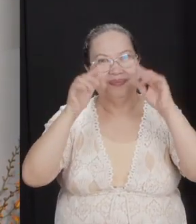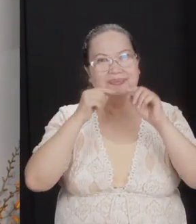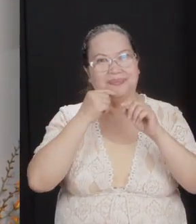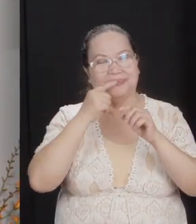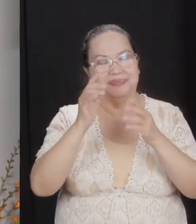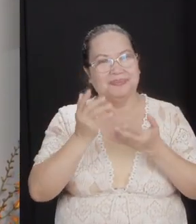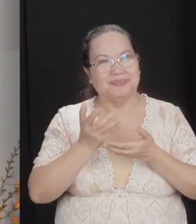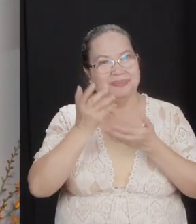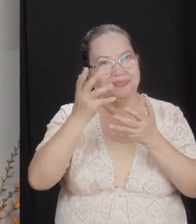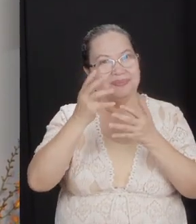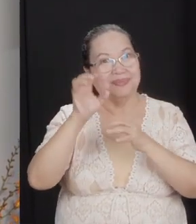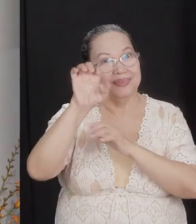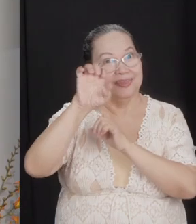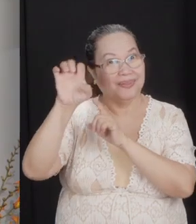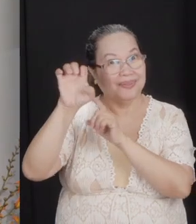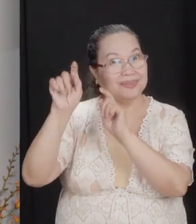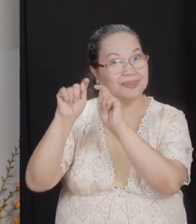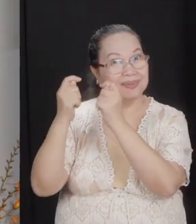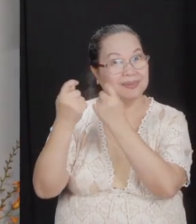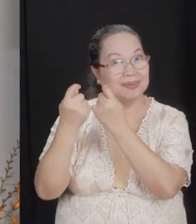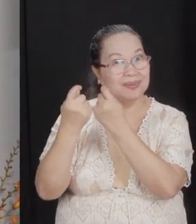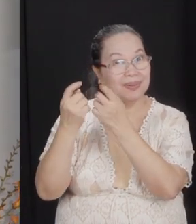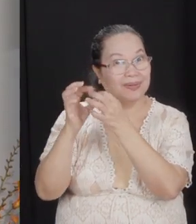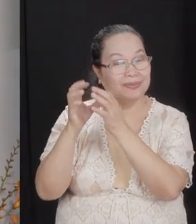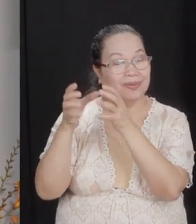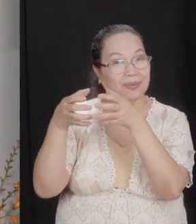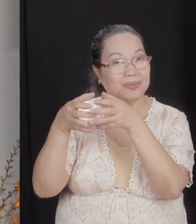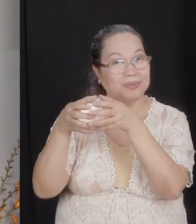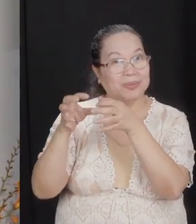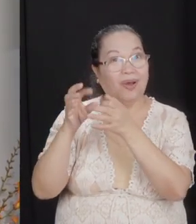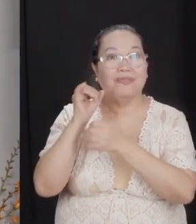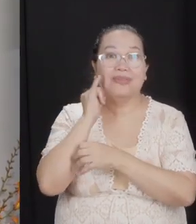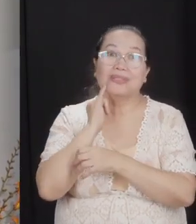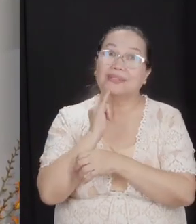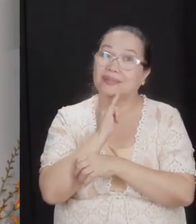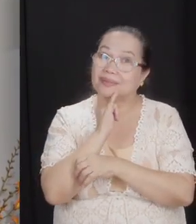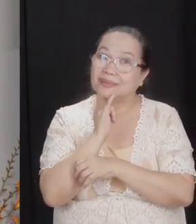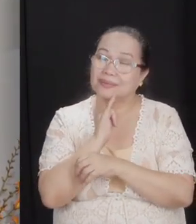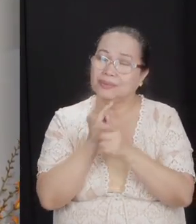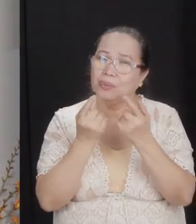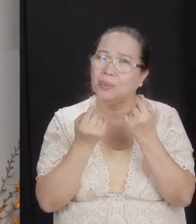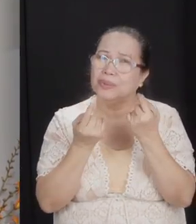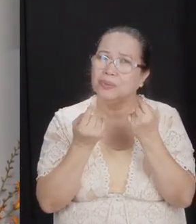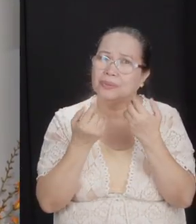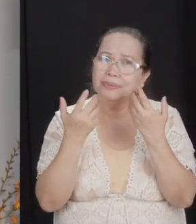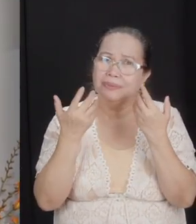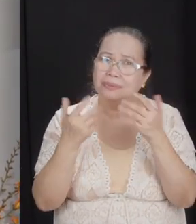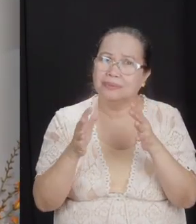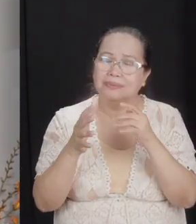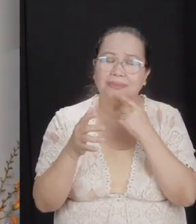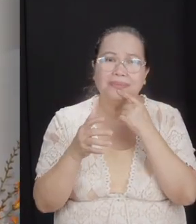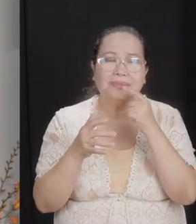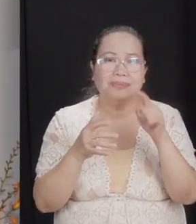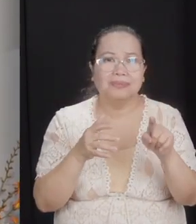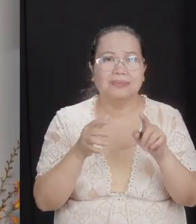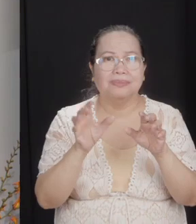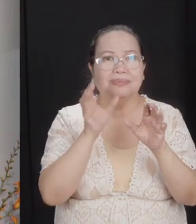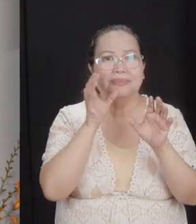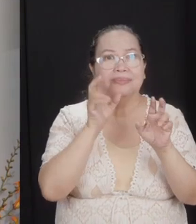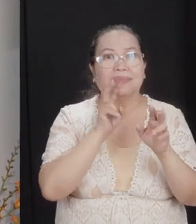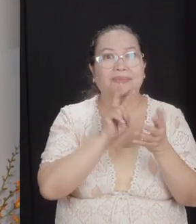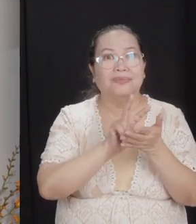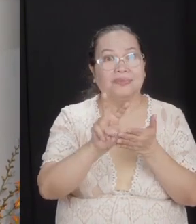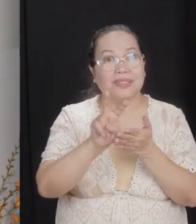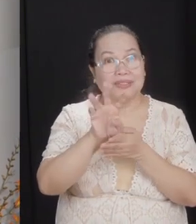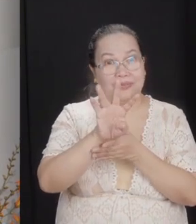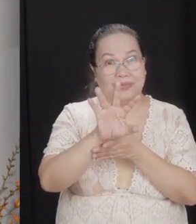of the Eastern tribe. They did not give up. Now, what did he do after he commanded them? Verse 5, he now commanded them.